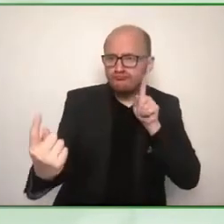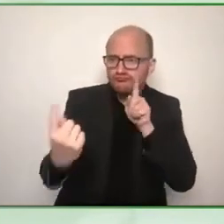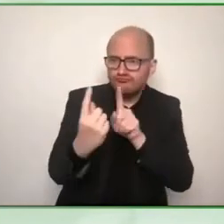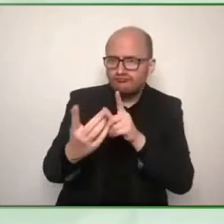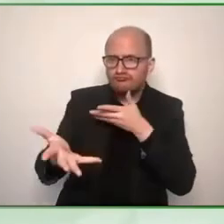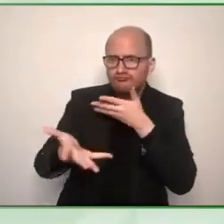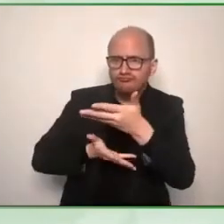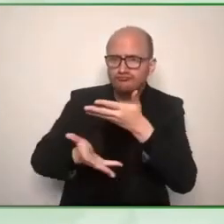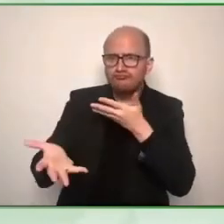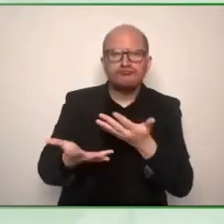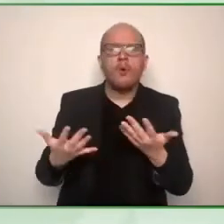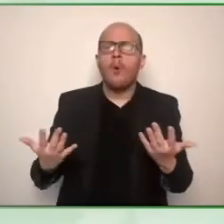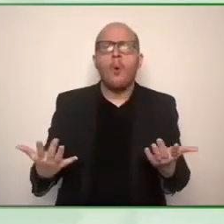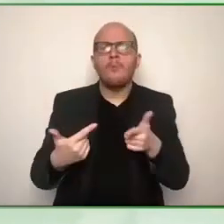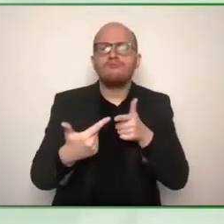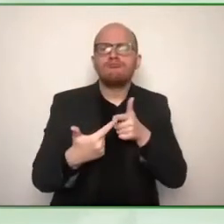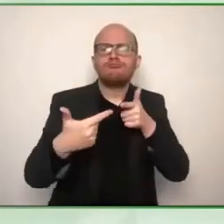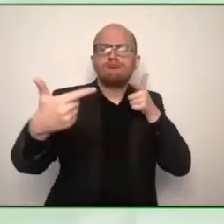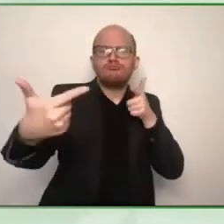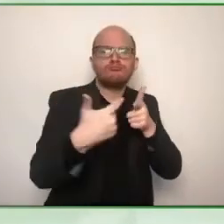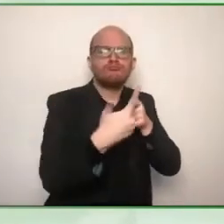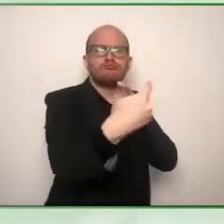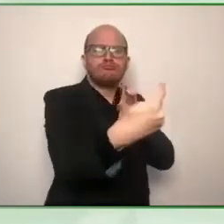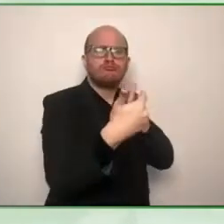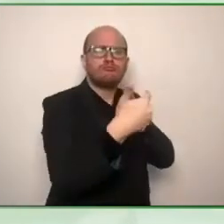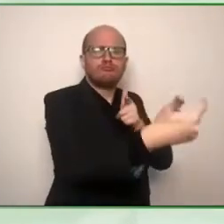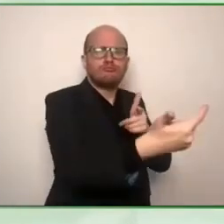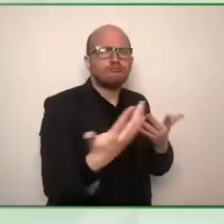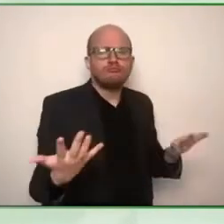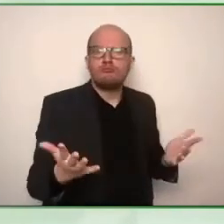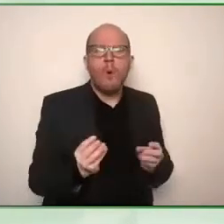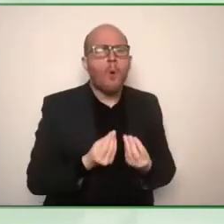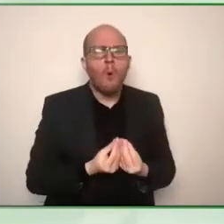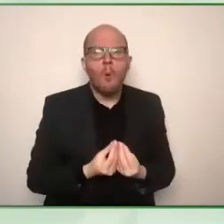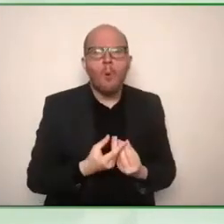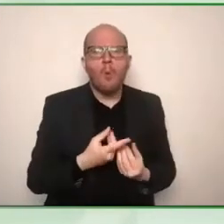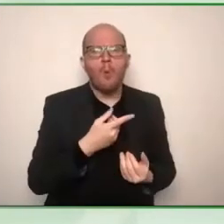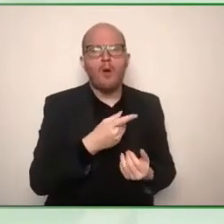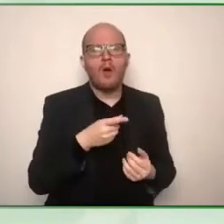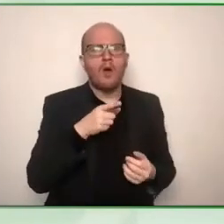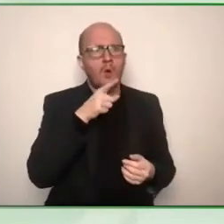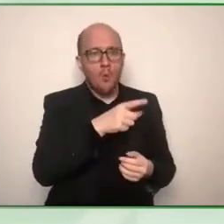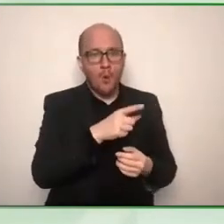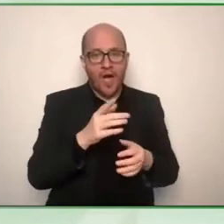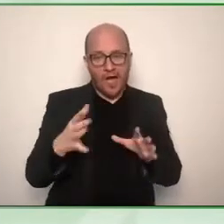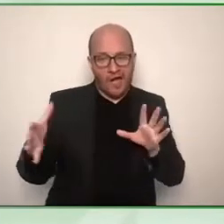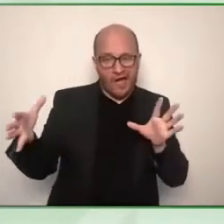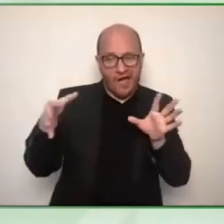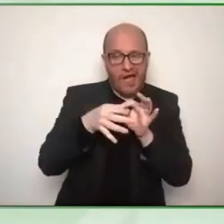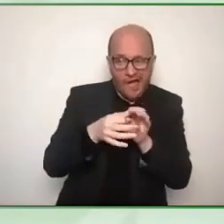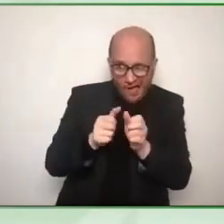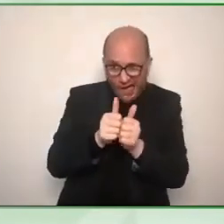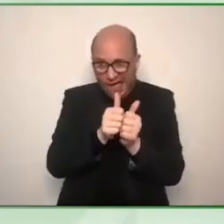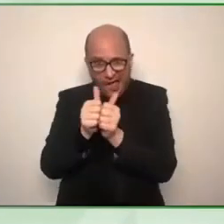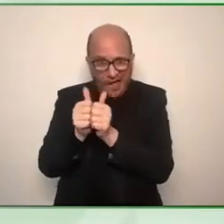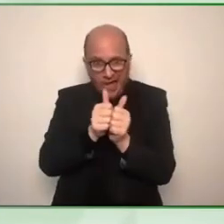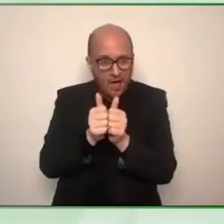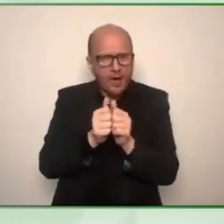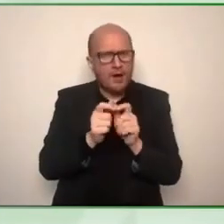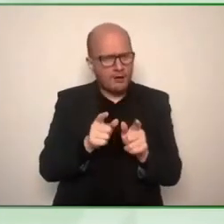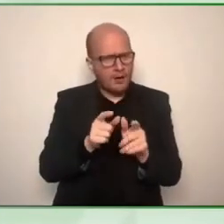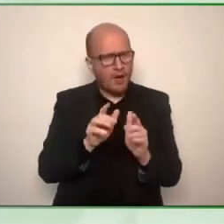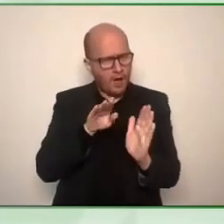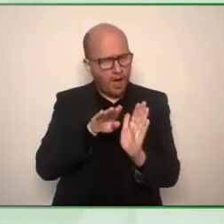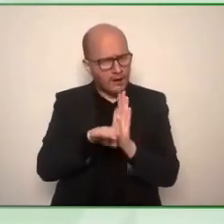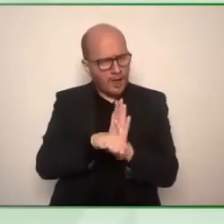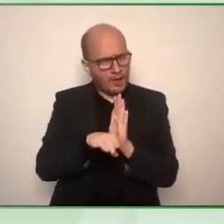tools which are supposed to facilitate this consultation phase also accessible because you know the irony would be to have a consultation phase